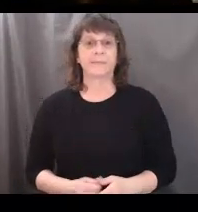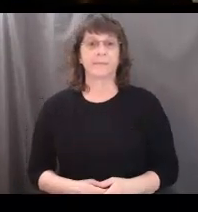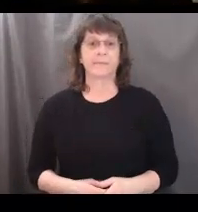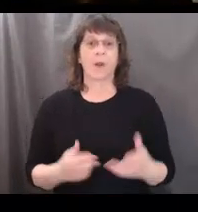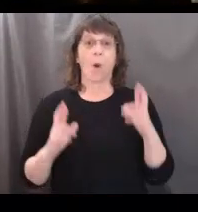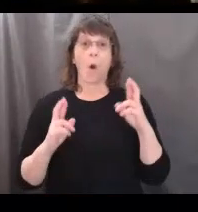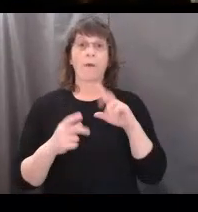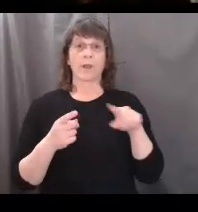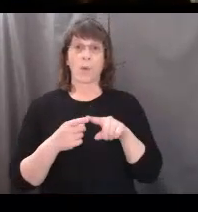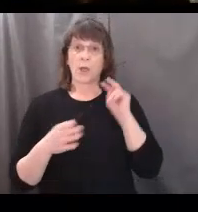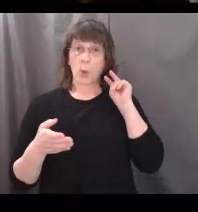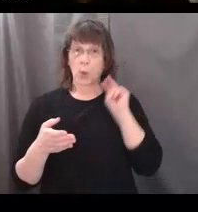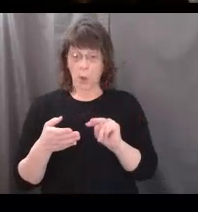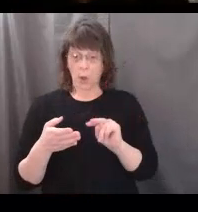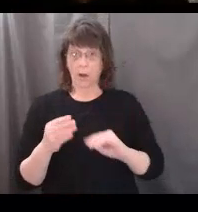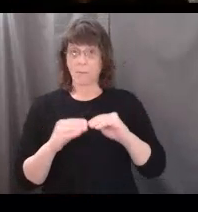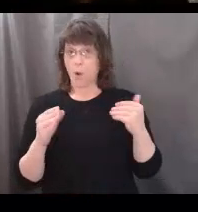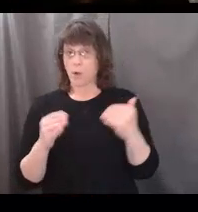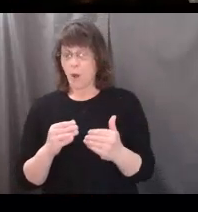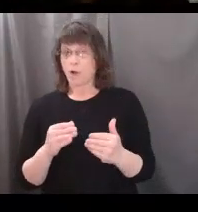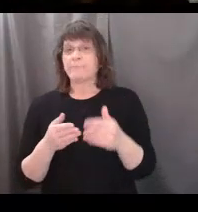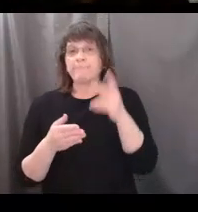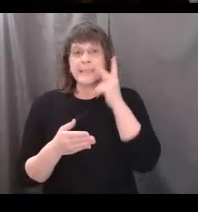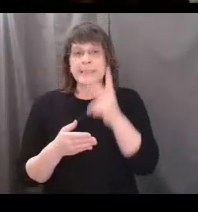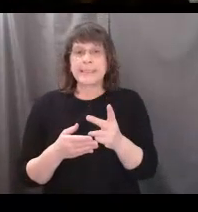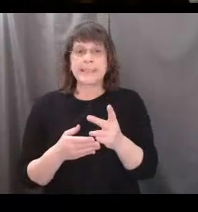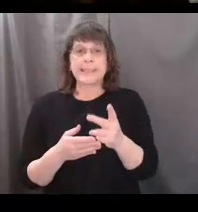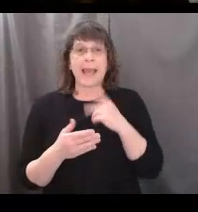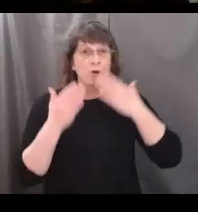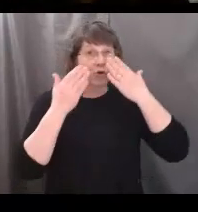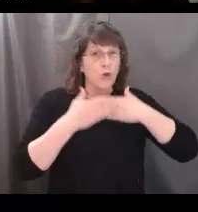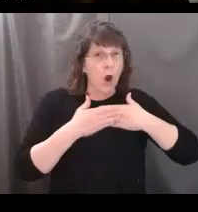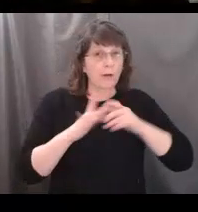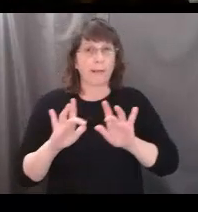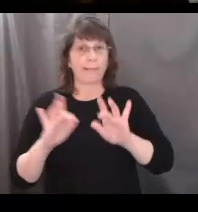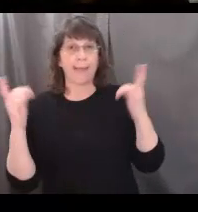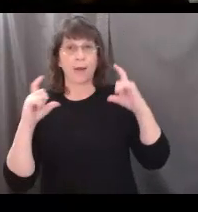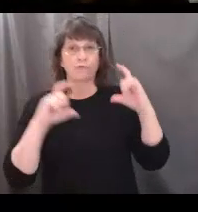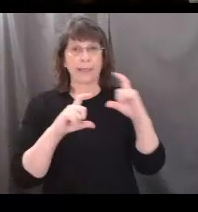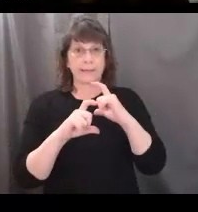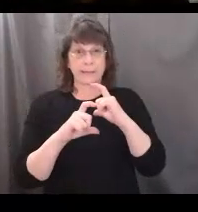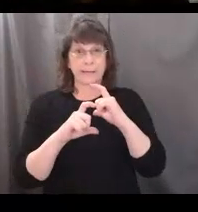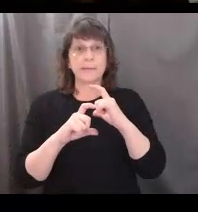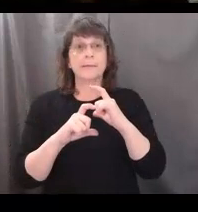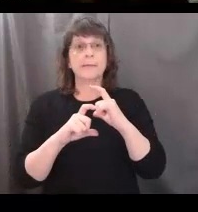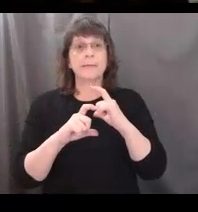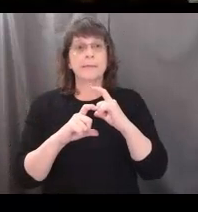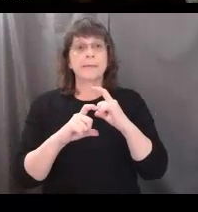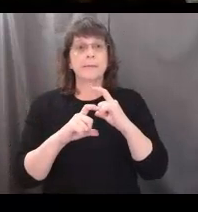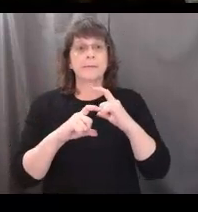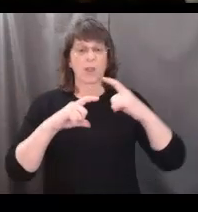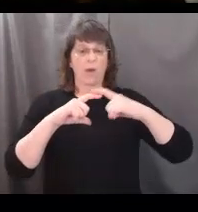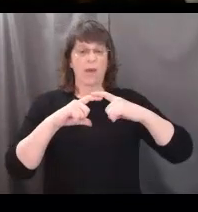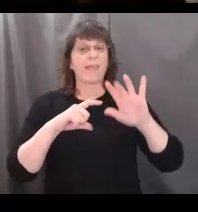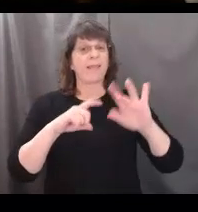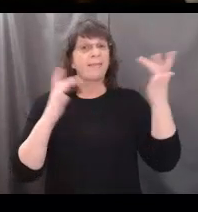Hopefully when you take a close look at your wood cookie, you can see that there are dark and light rings next to each other. The lighter